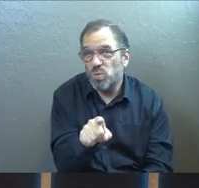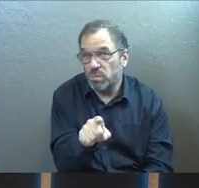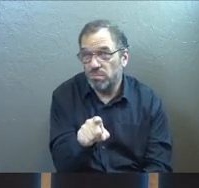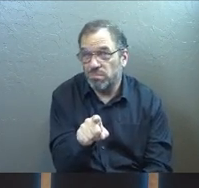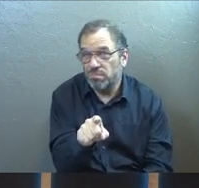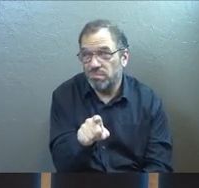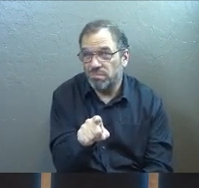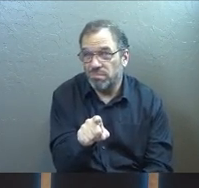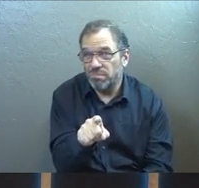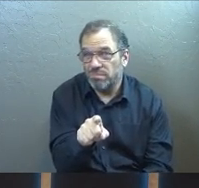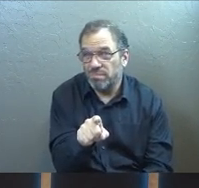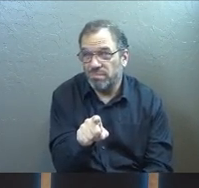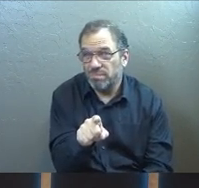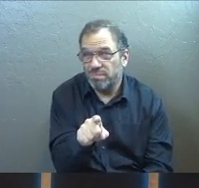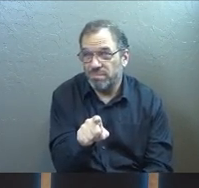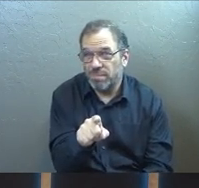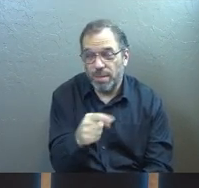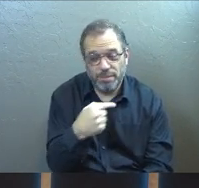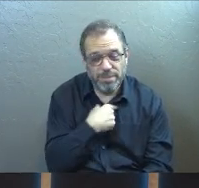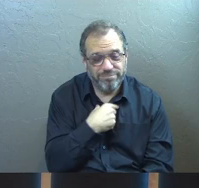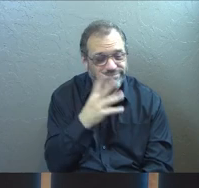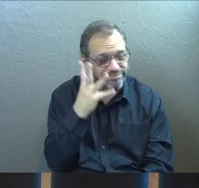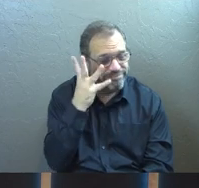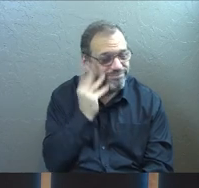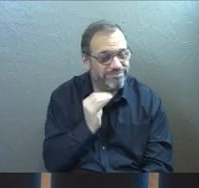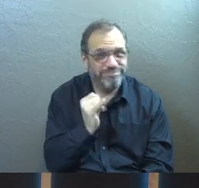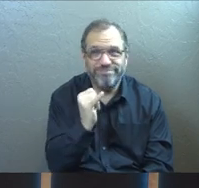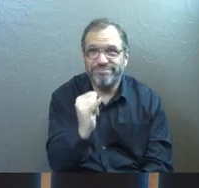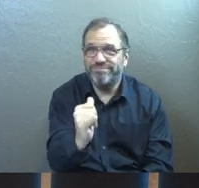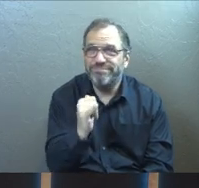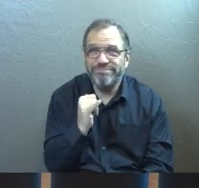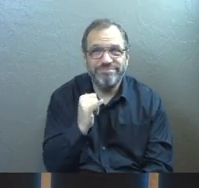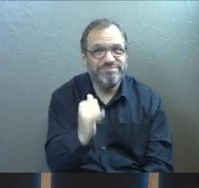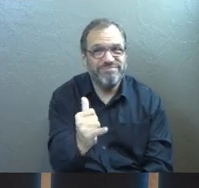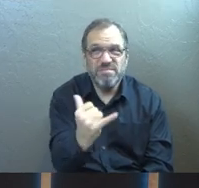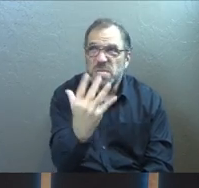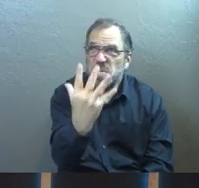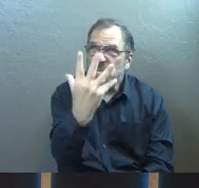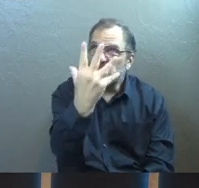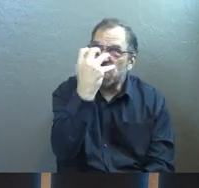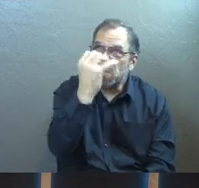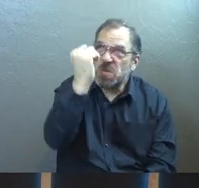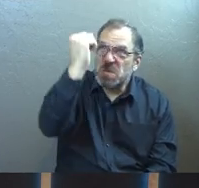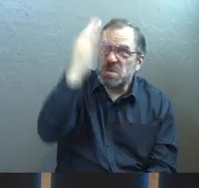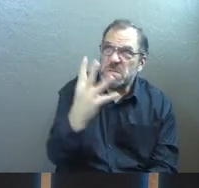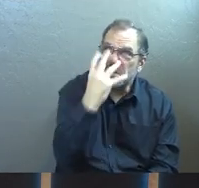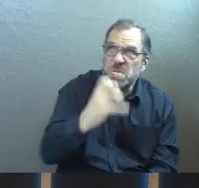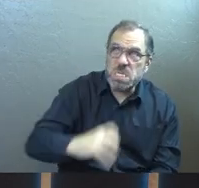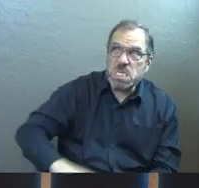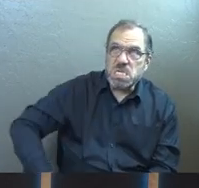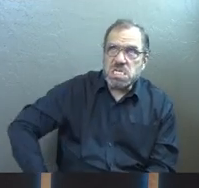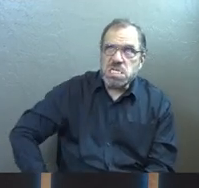Because I was like a beast. Guys, I've been there. I've been that level of angry at God.